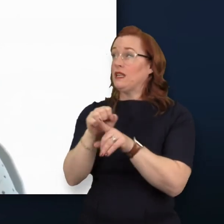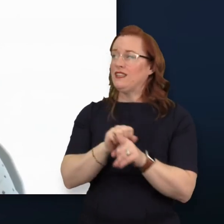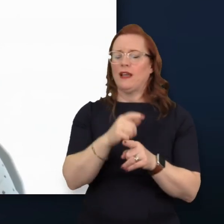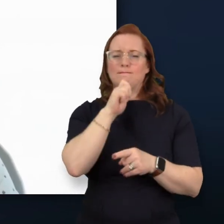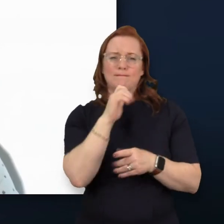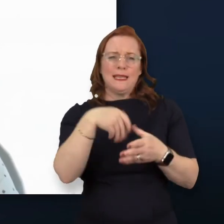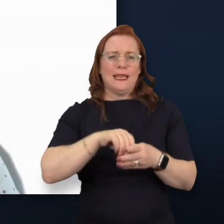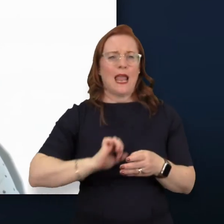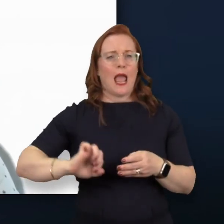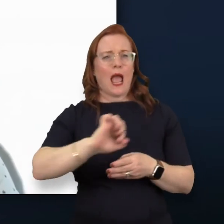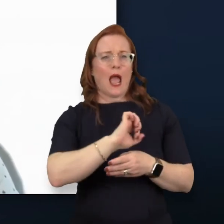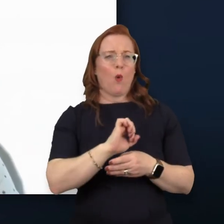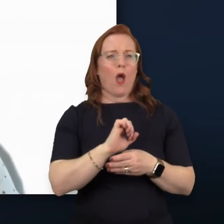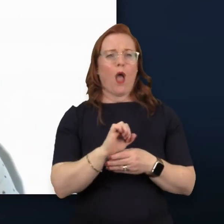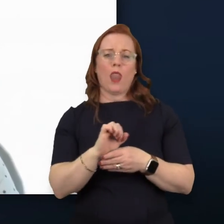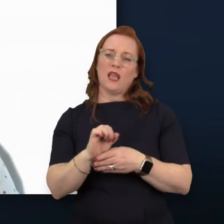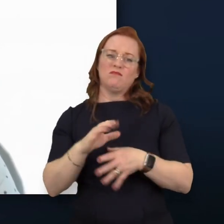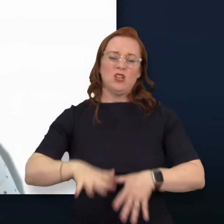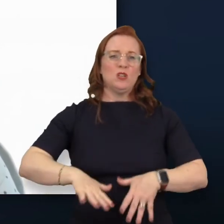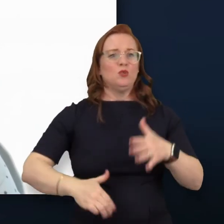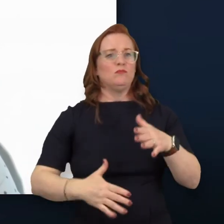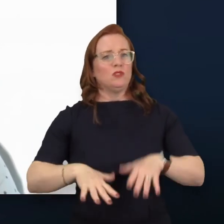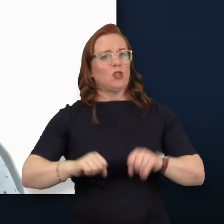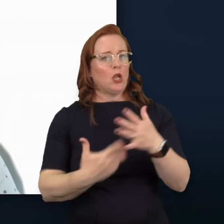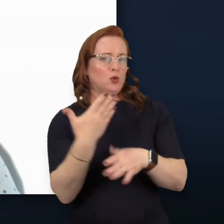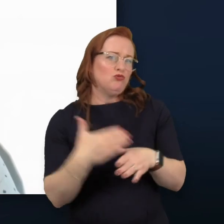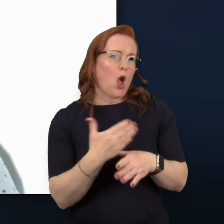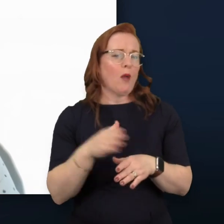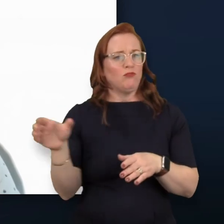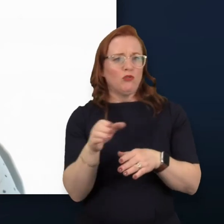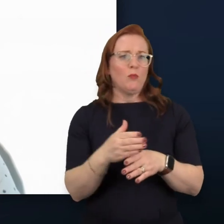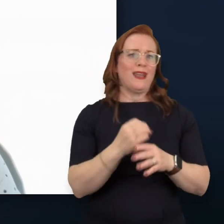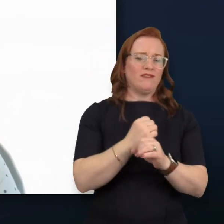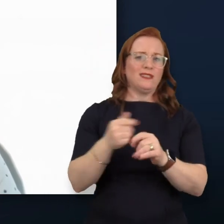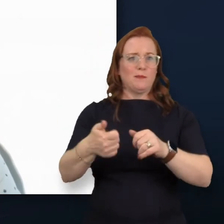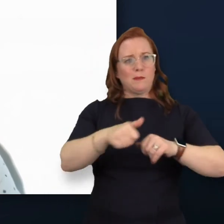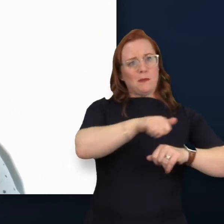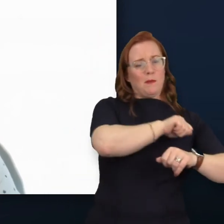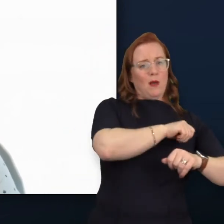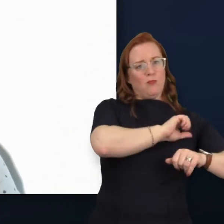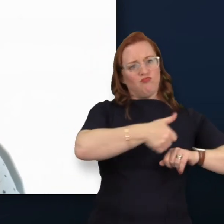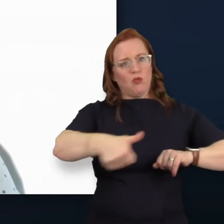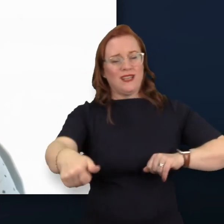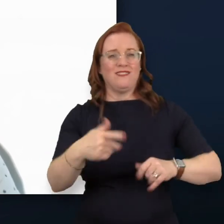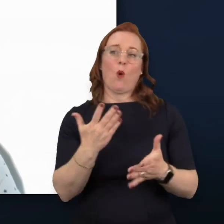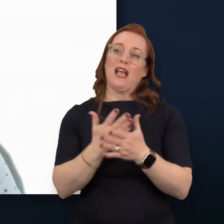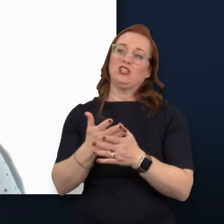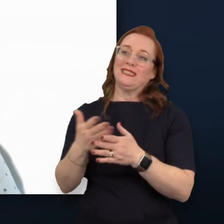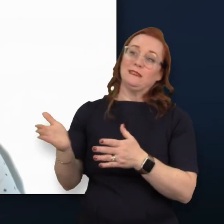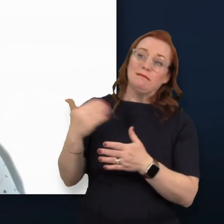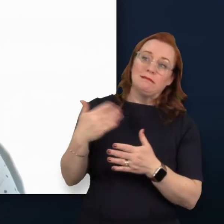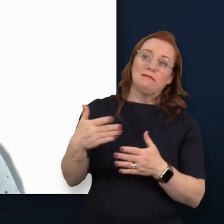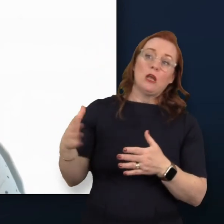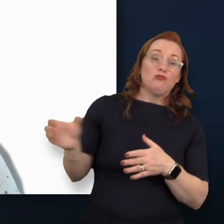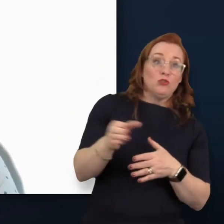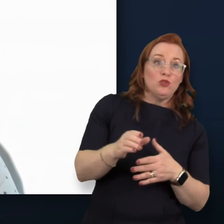in our onboarding process, recruitment process, advertising process for bringing in talent and seeing where